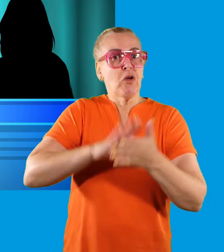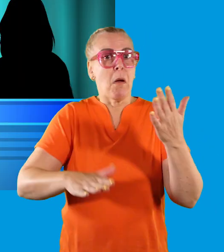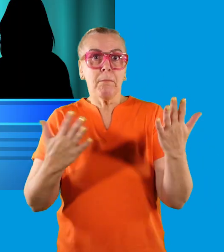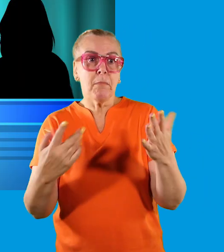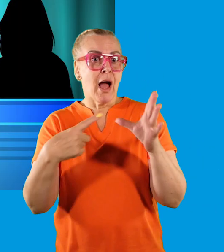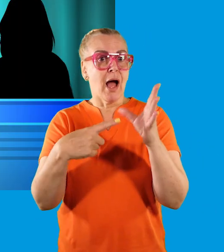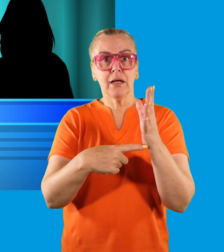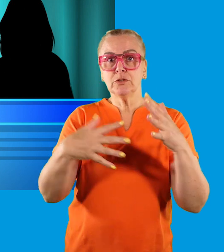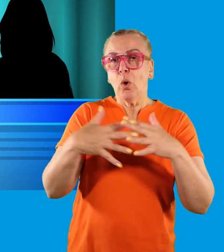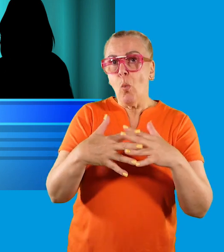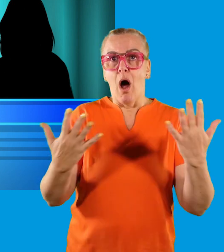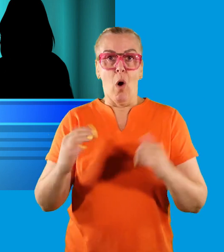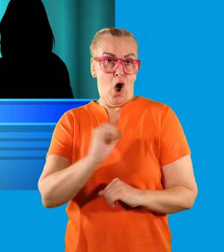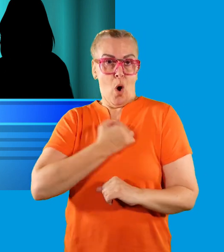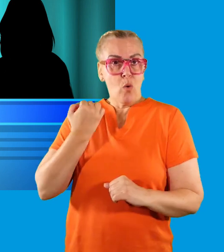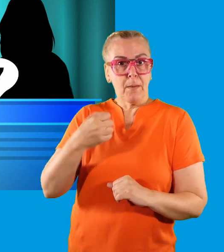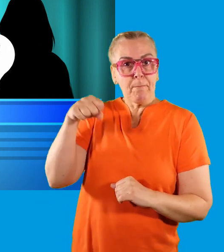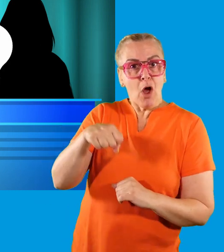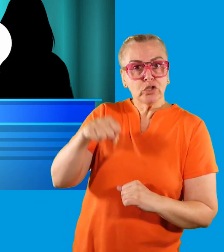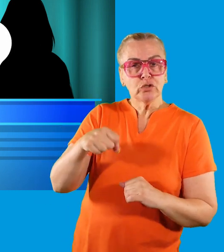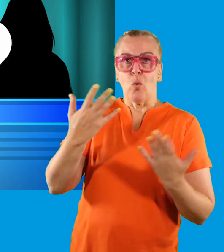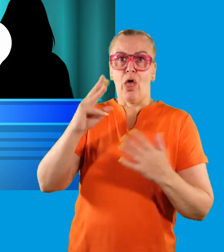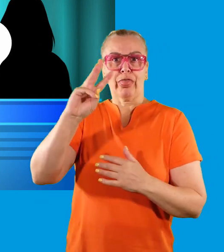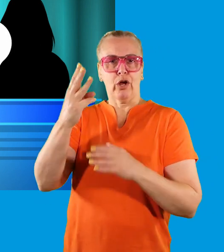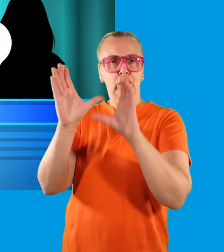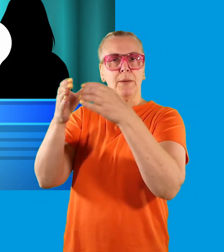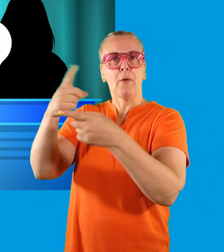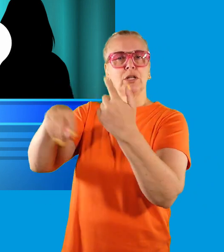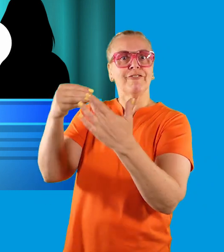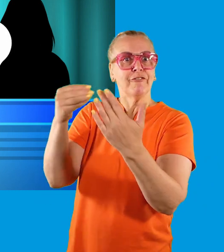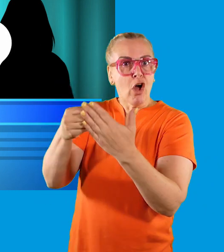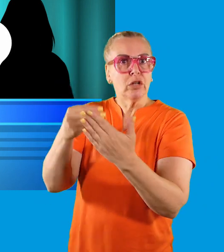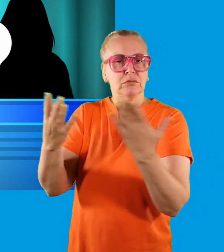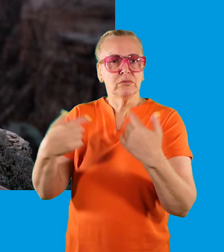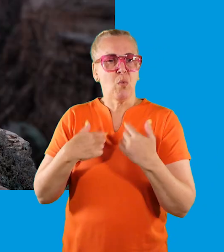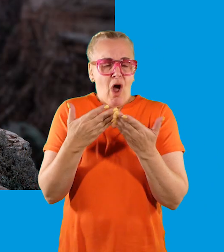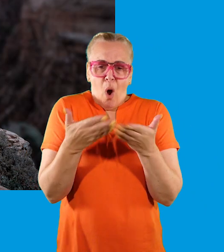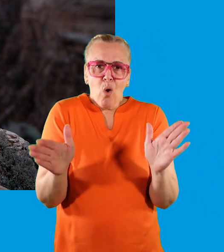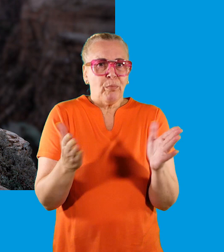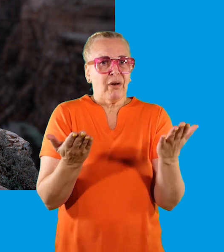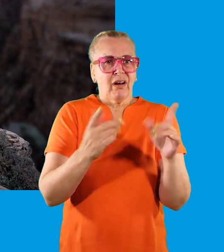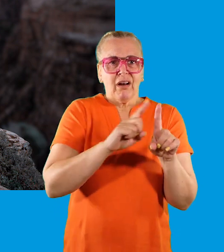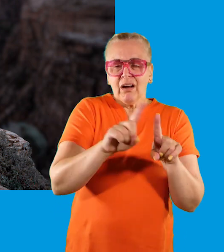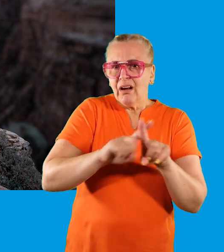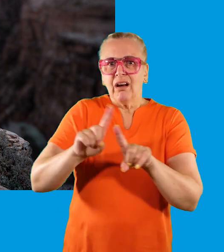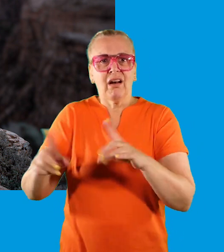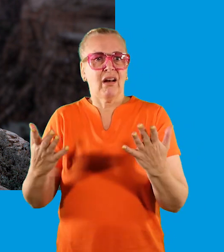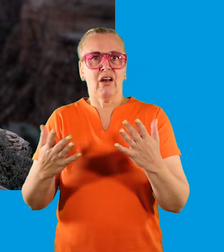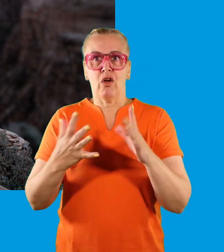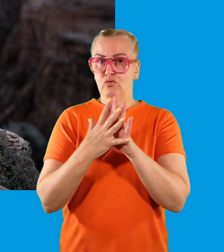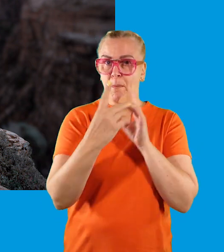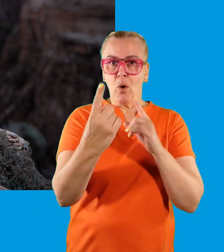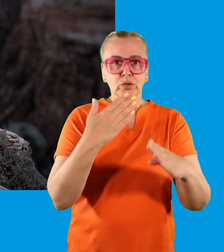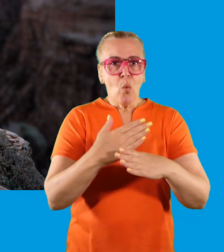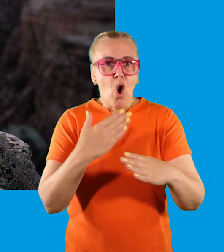Funding may be from access to work, our own budgets or third-party funds. We are open to doing things differently.